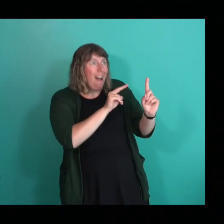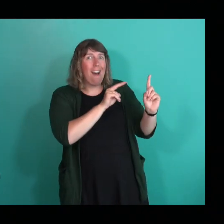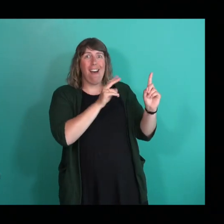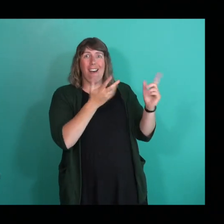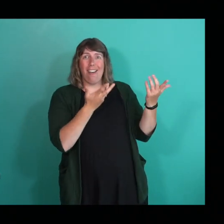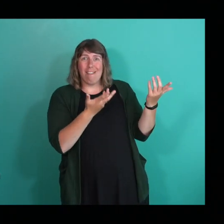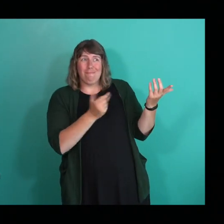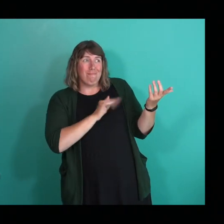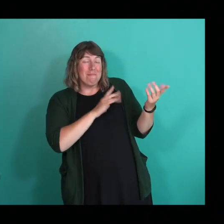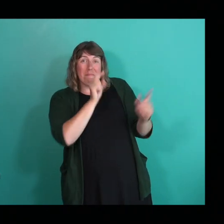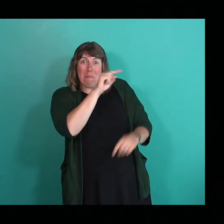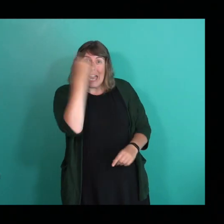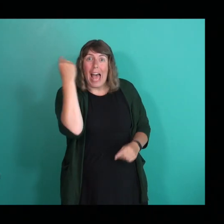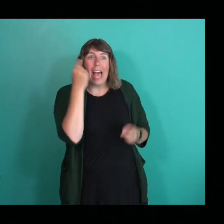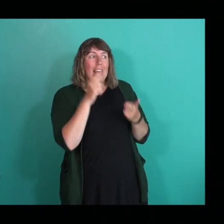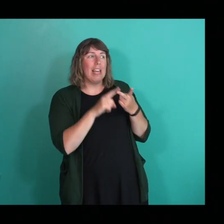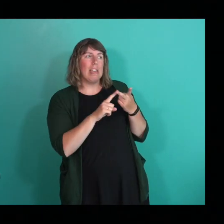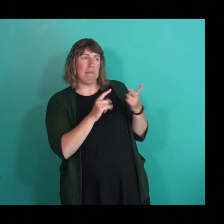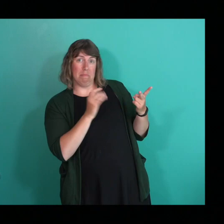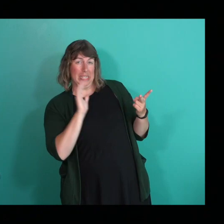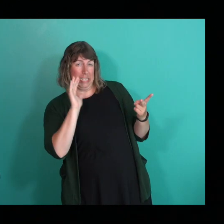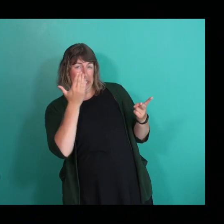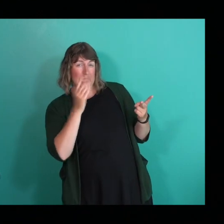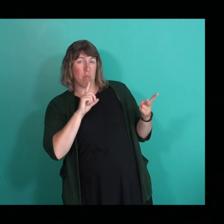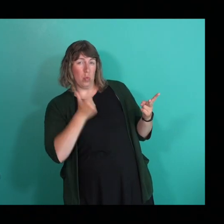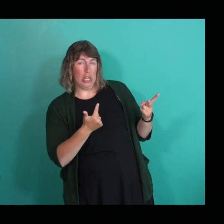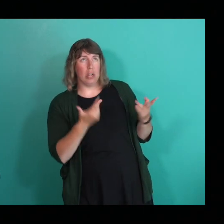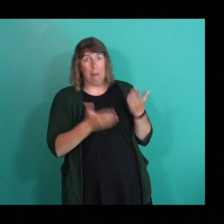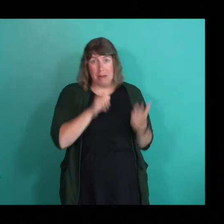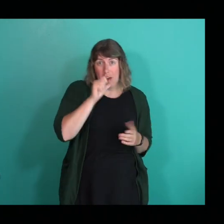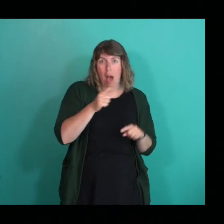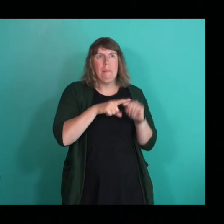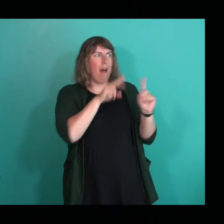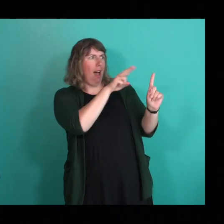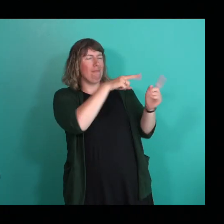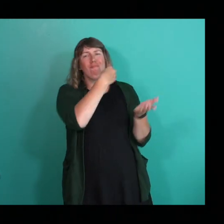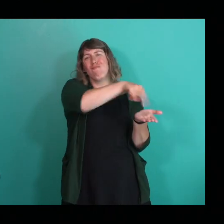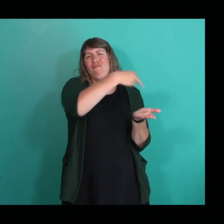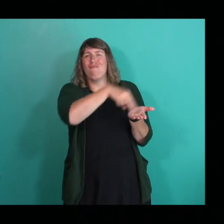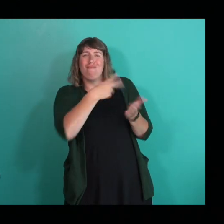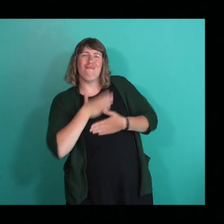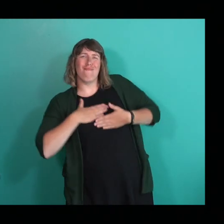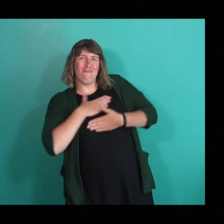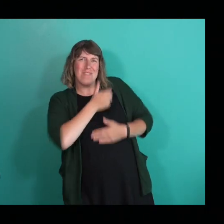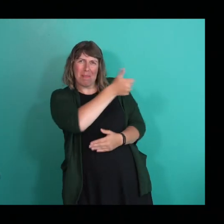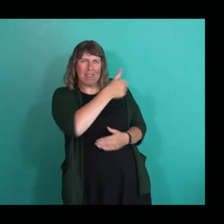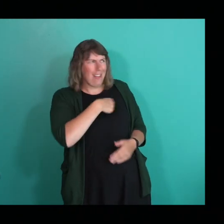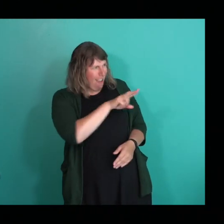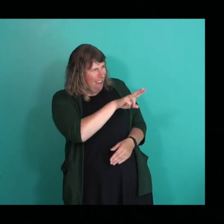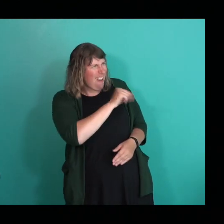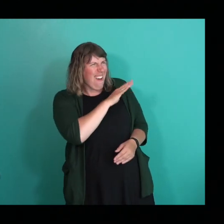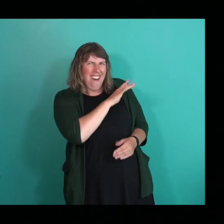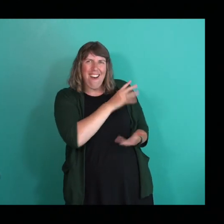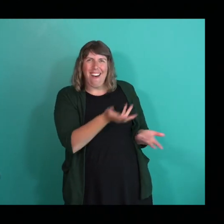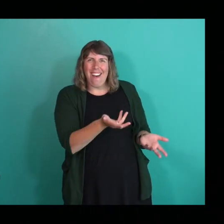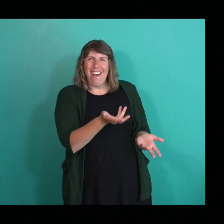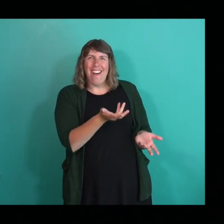black, seemingly queer, possibly not regardless, they were living their best life. And I loved that. But it was just like